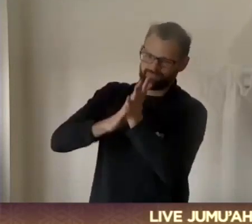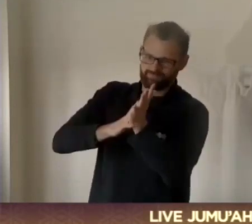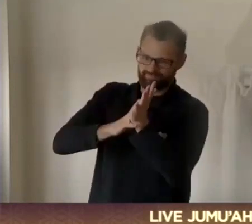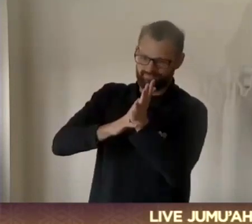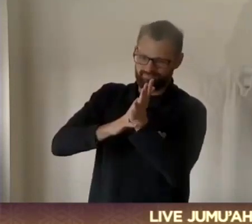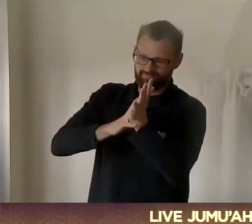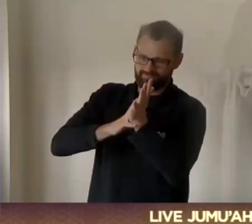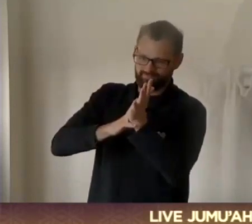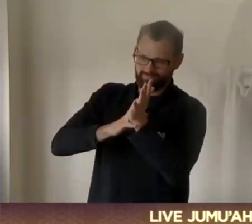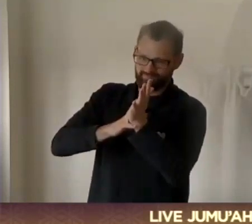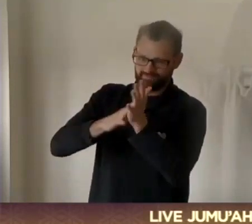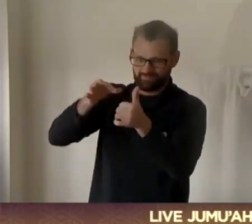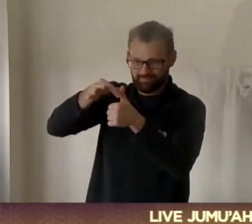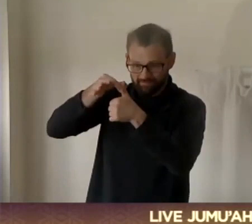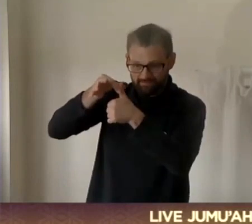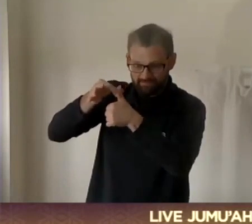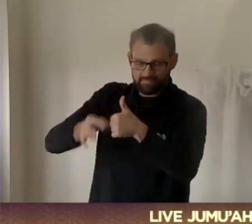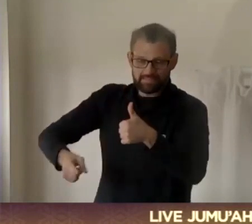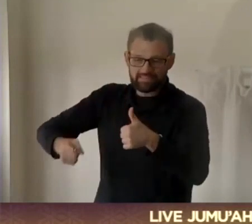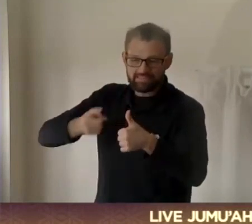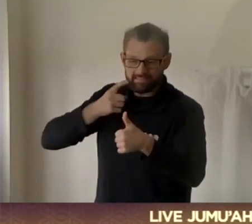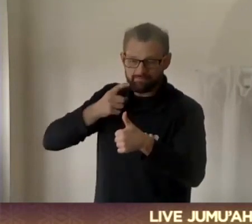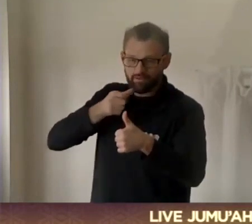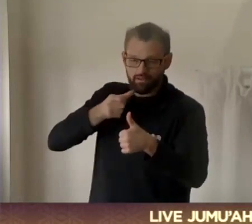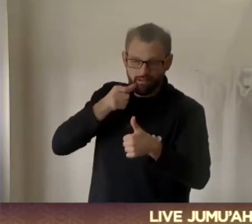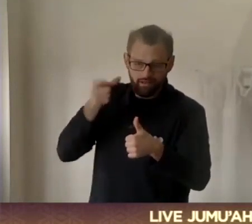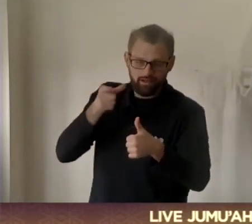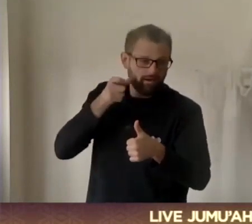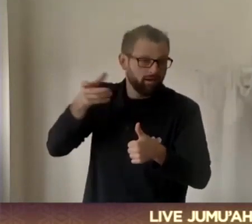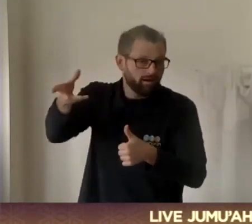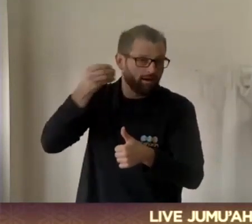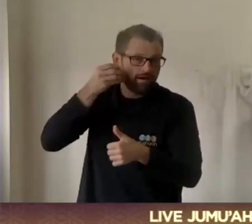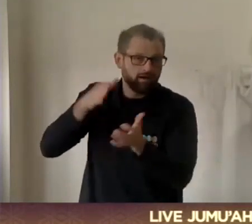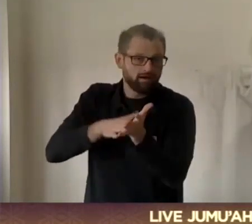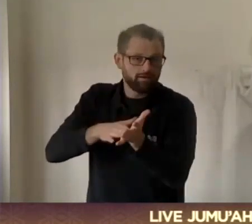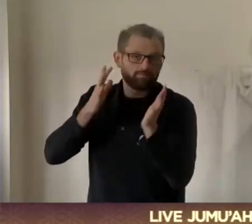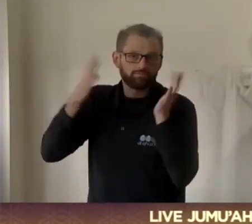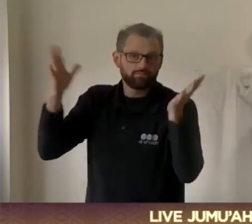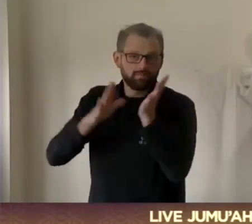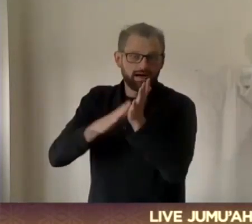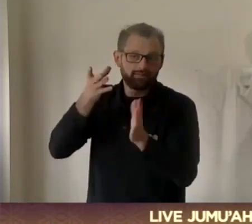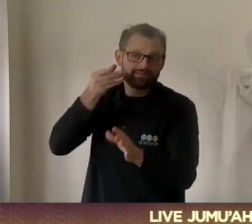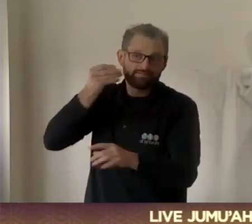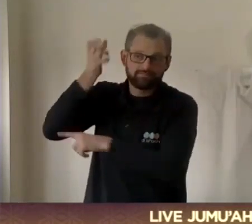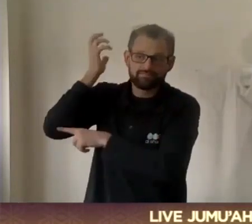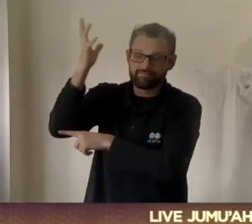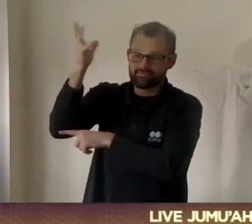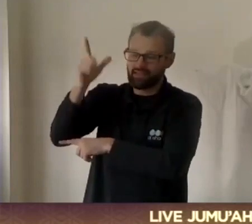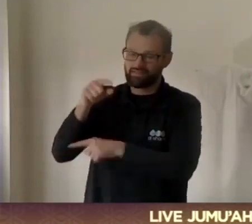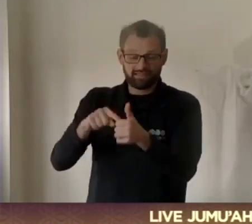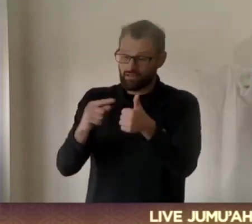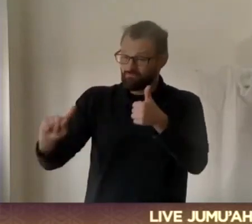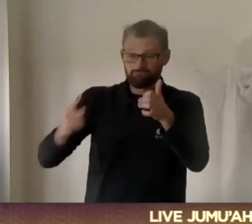wasallam. As simple as that may sound, it is the cornerstone of achieving inner and outer